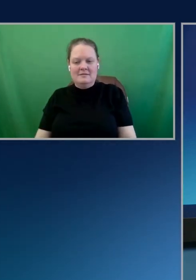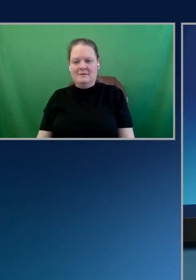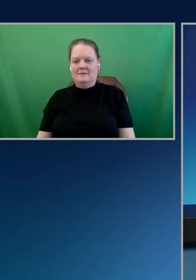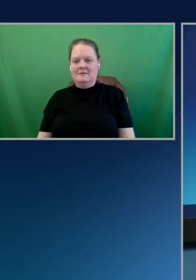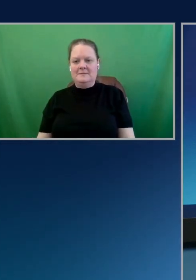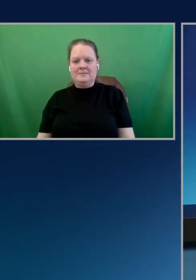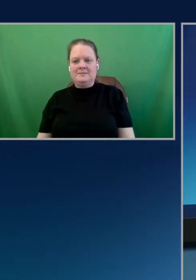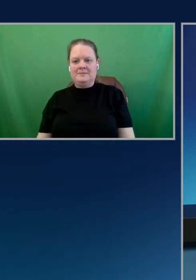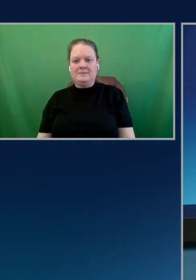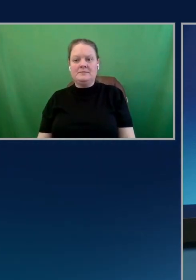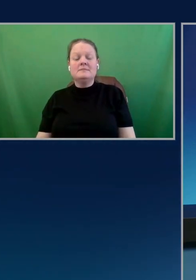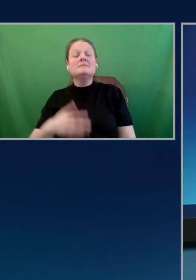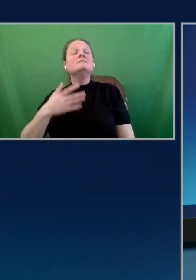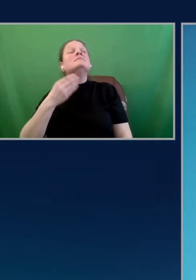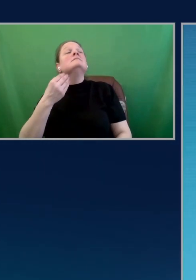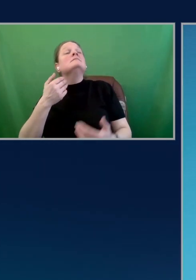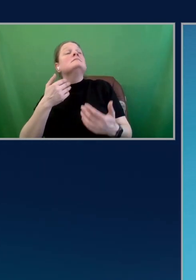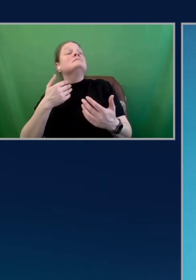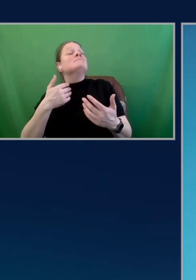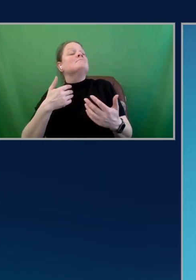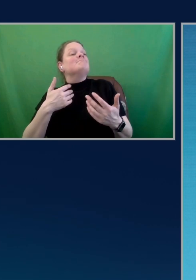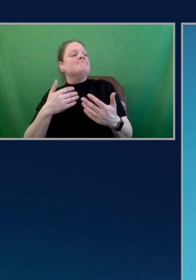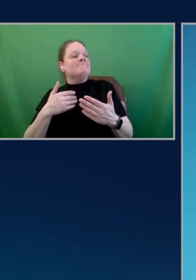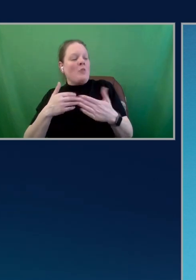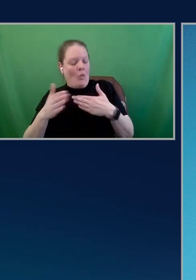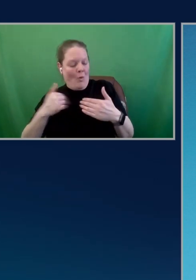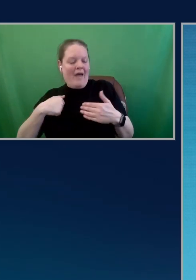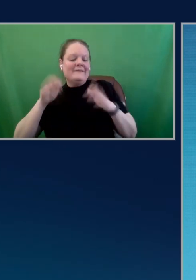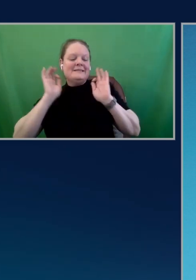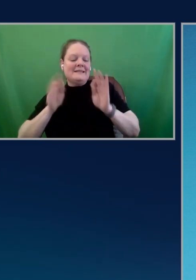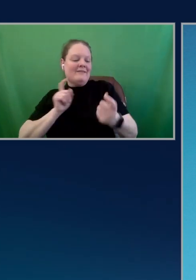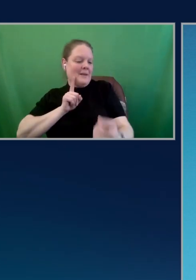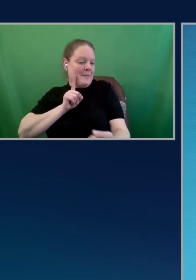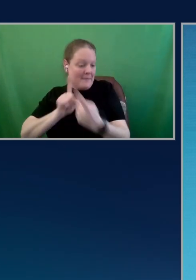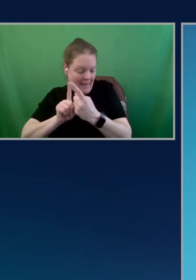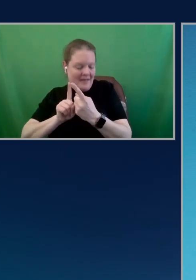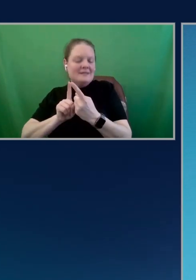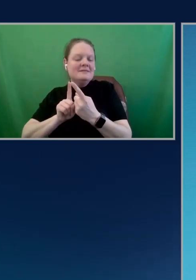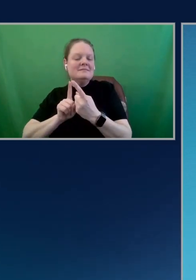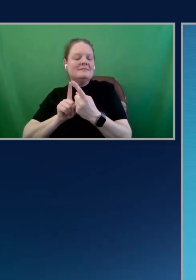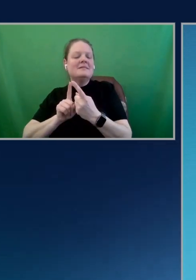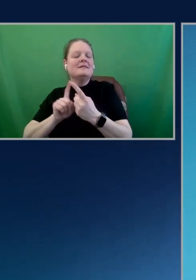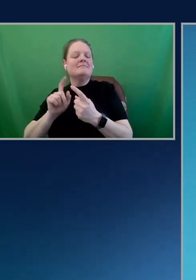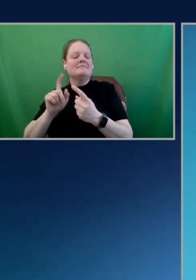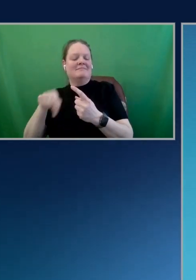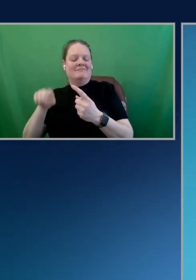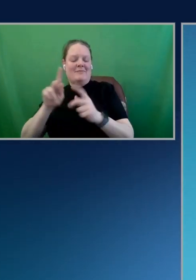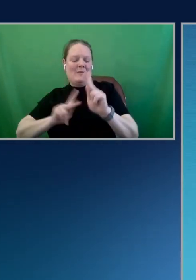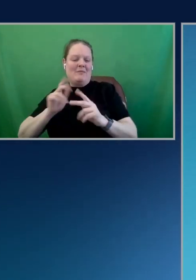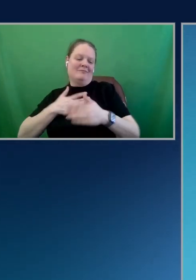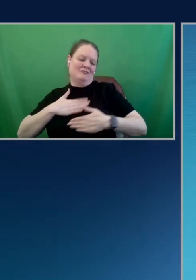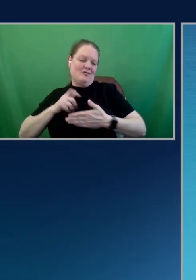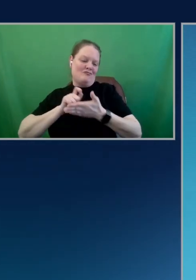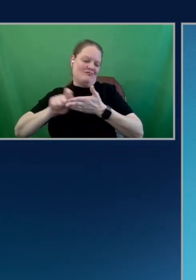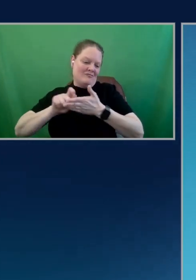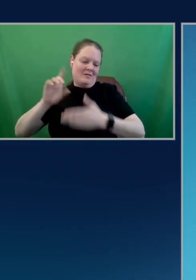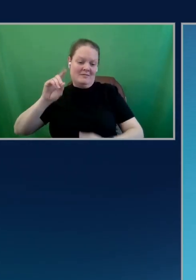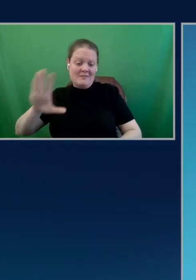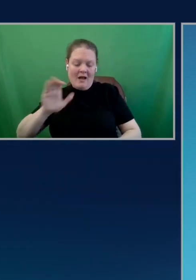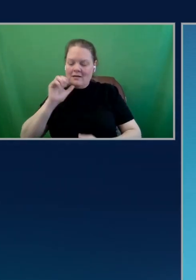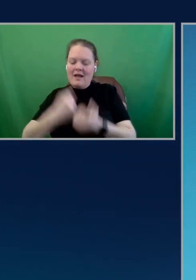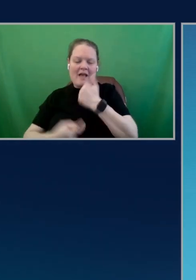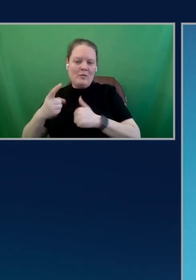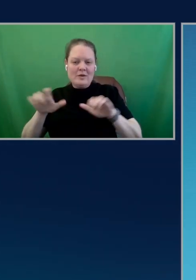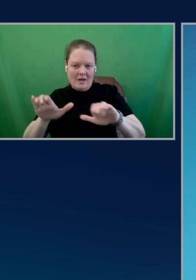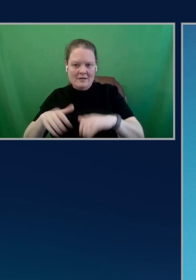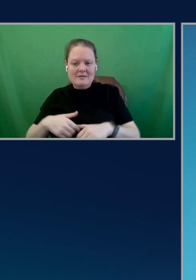And although I have, I definitely have met engineers who like writing docs. Not all of us do. I assume